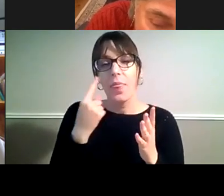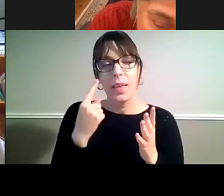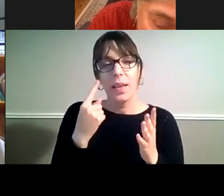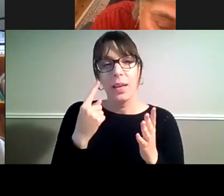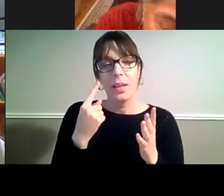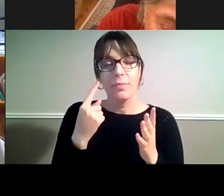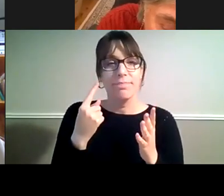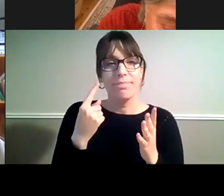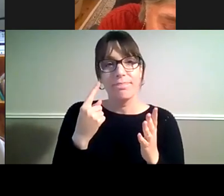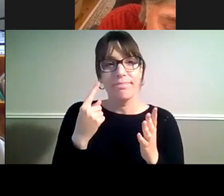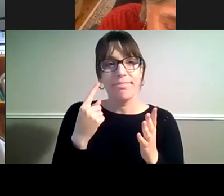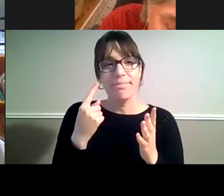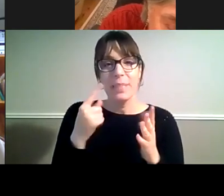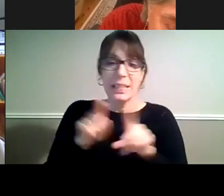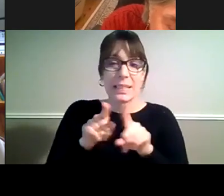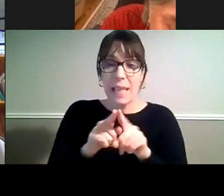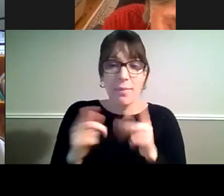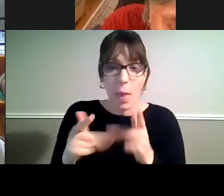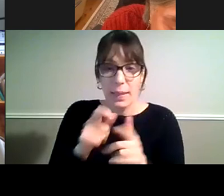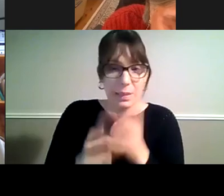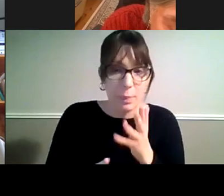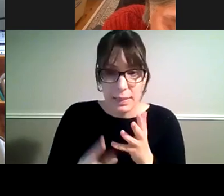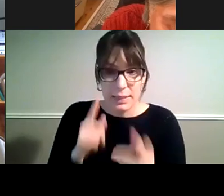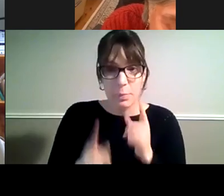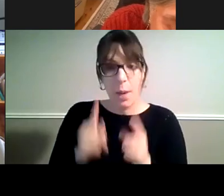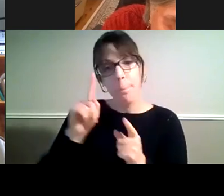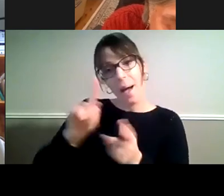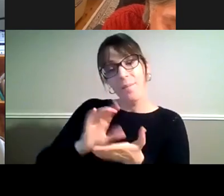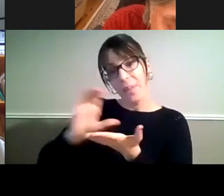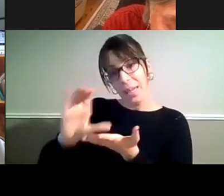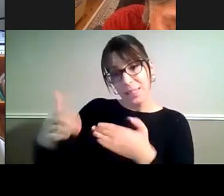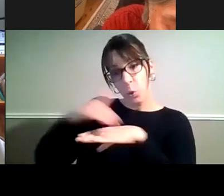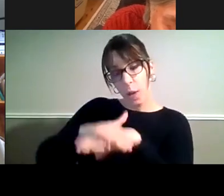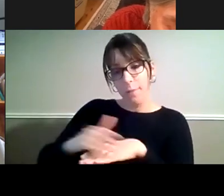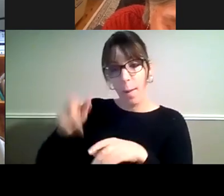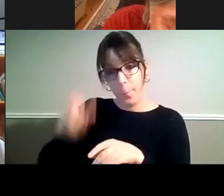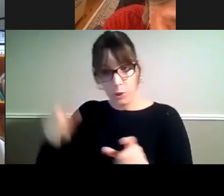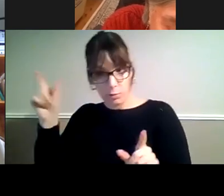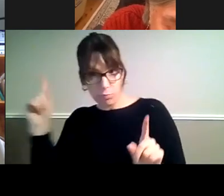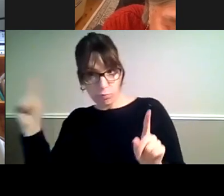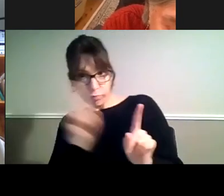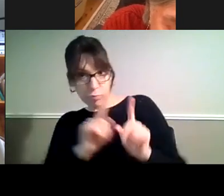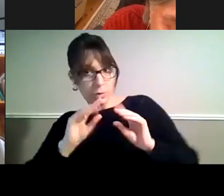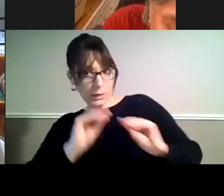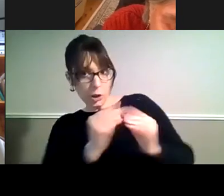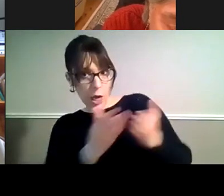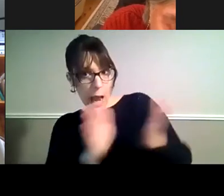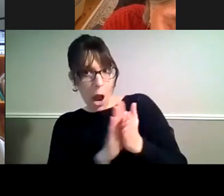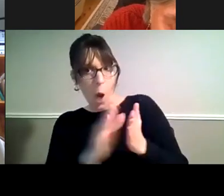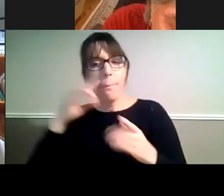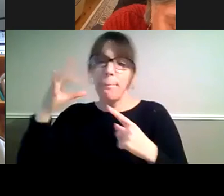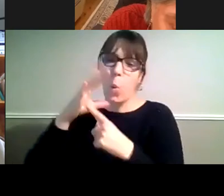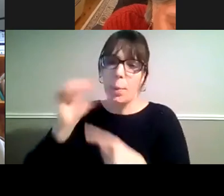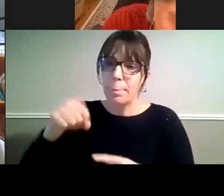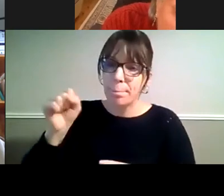sure that's the same. So funding for the training is a really important point. Melissa,